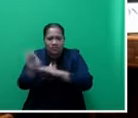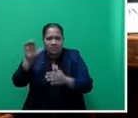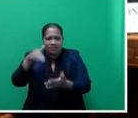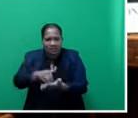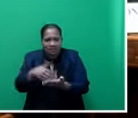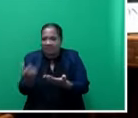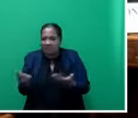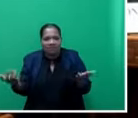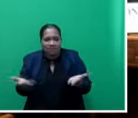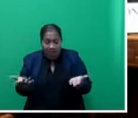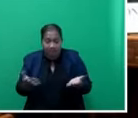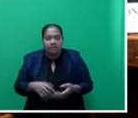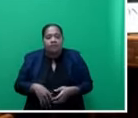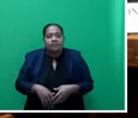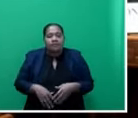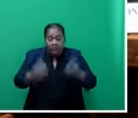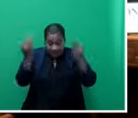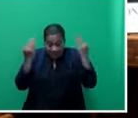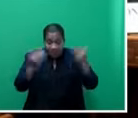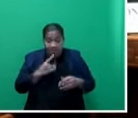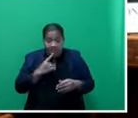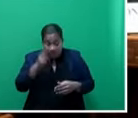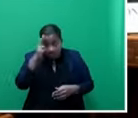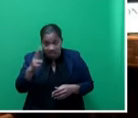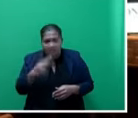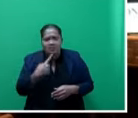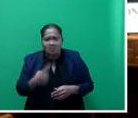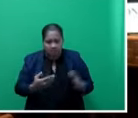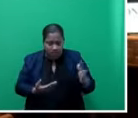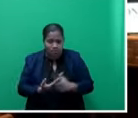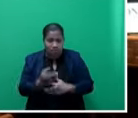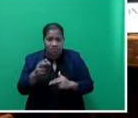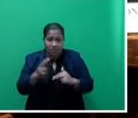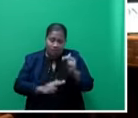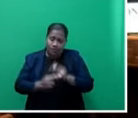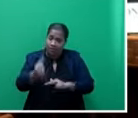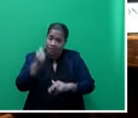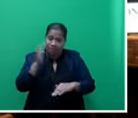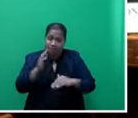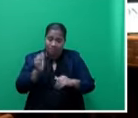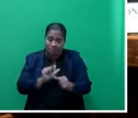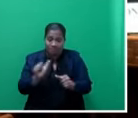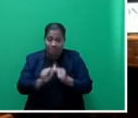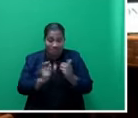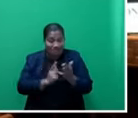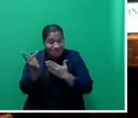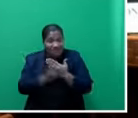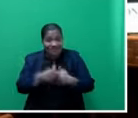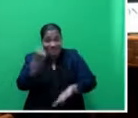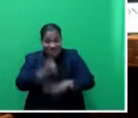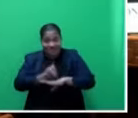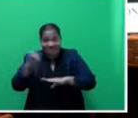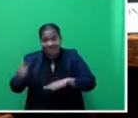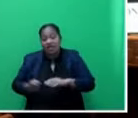And, Mr. Speaker, sir, let me also say that through the Build Back Better programme of government, after T